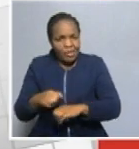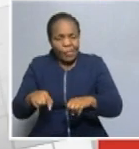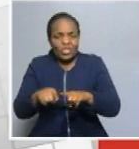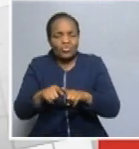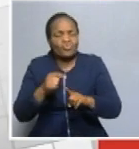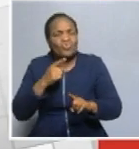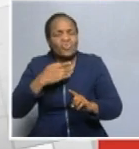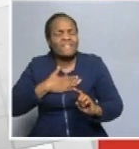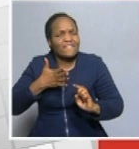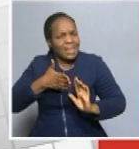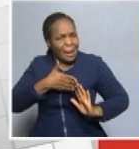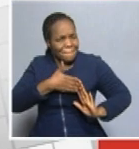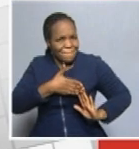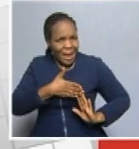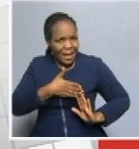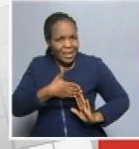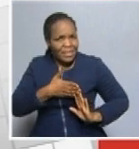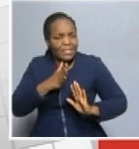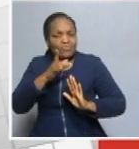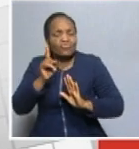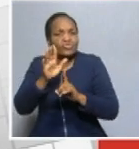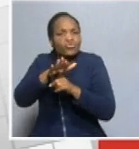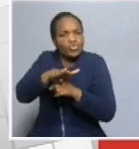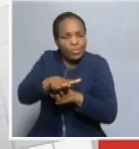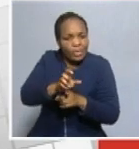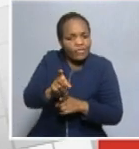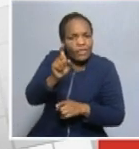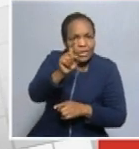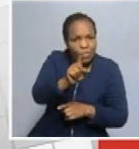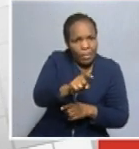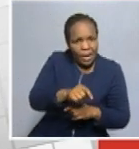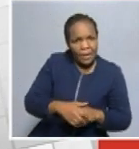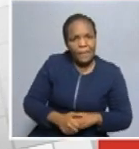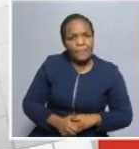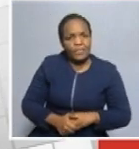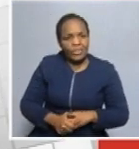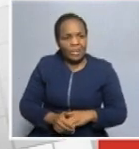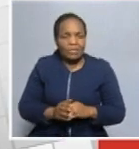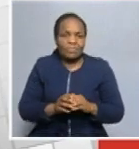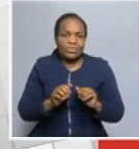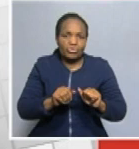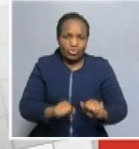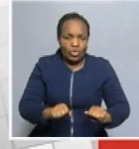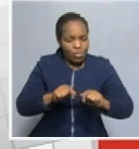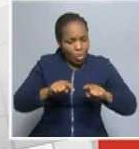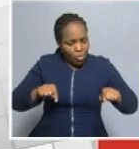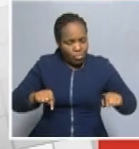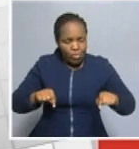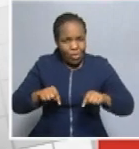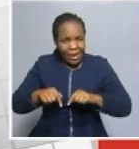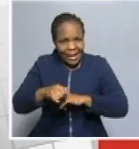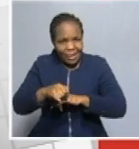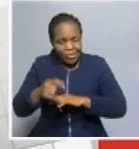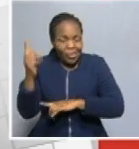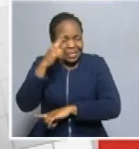something that you can hang on to. Maybe you find it in small habits that give you a purpose or a joy in a